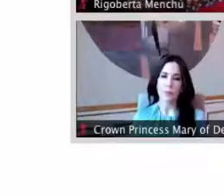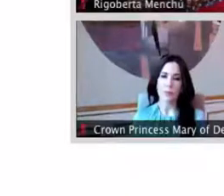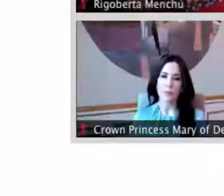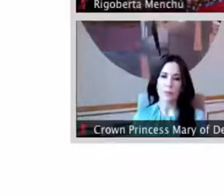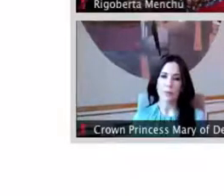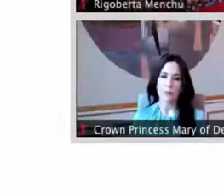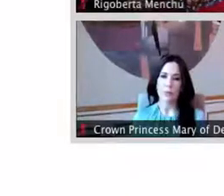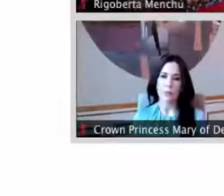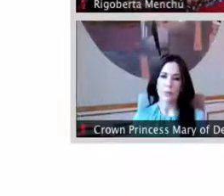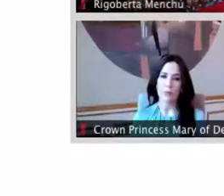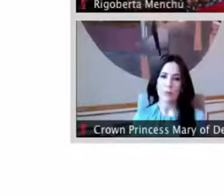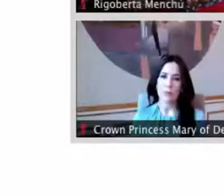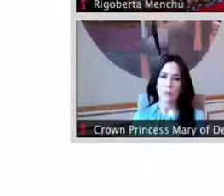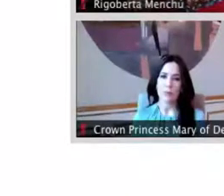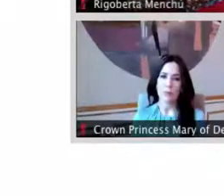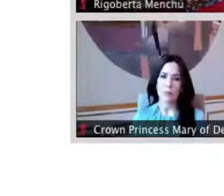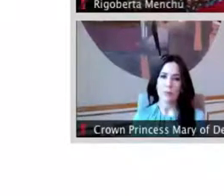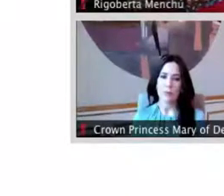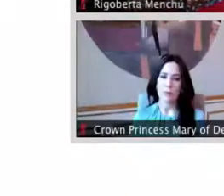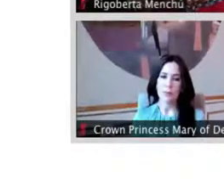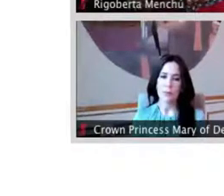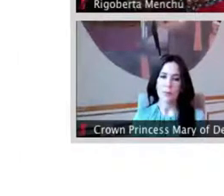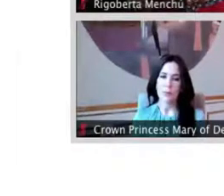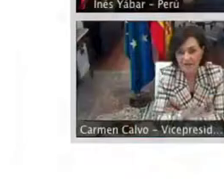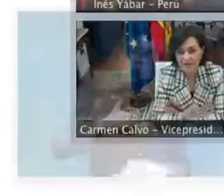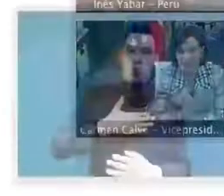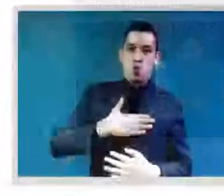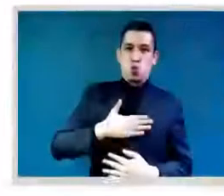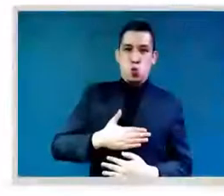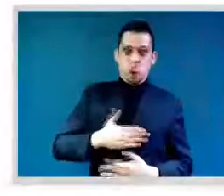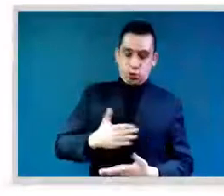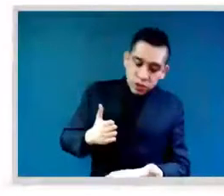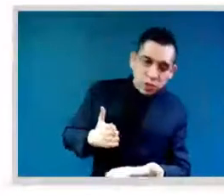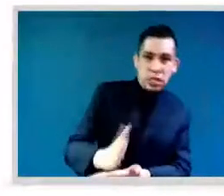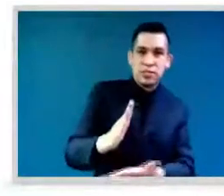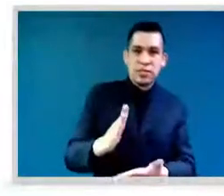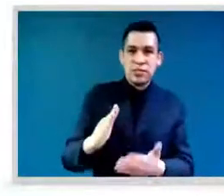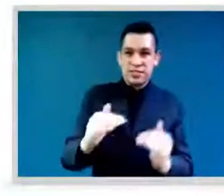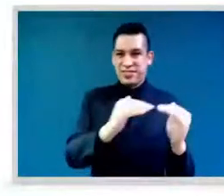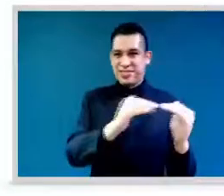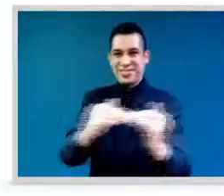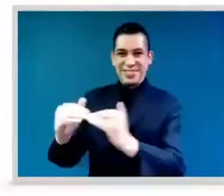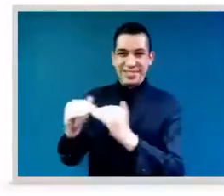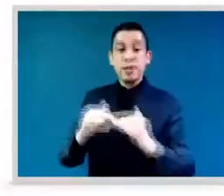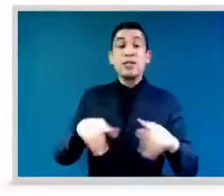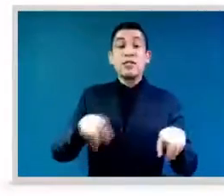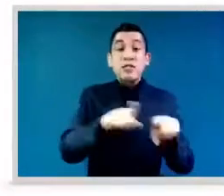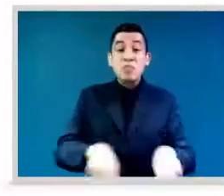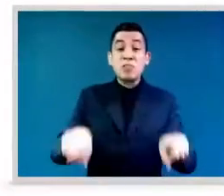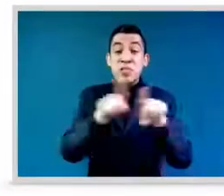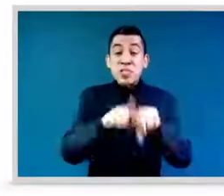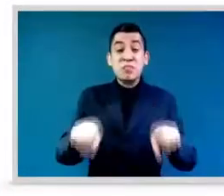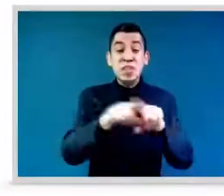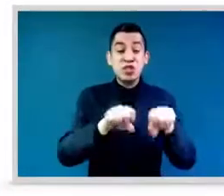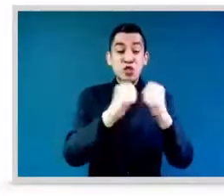matter of justice, human rights. And it's to have societies conformed with the importance of the other half